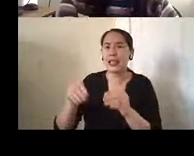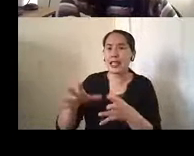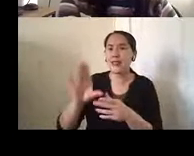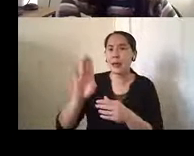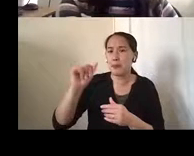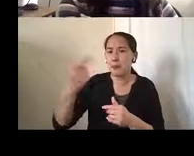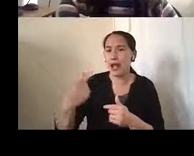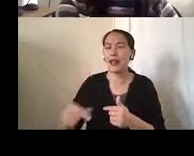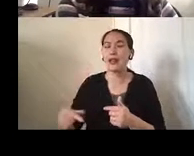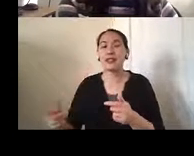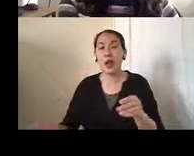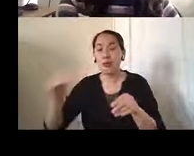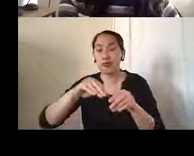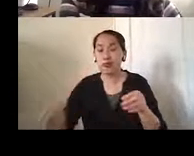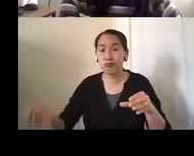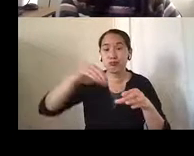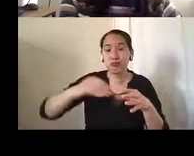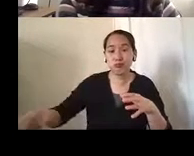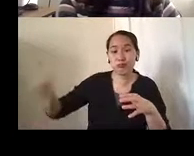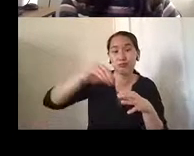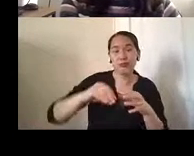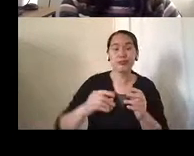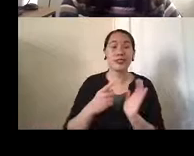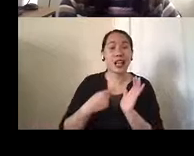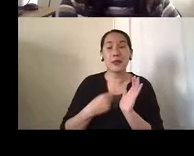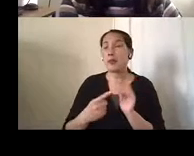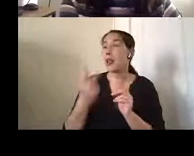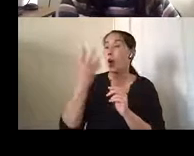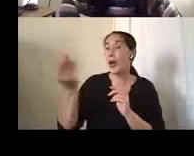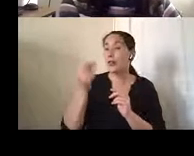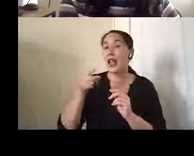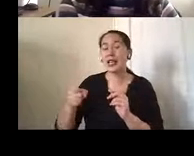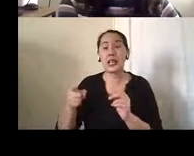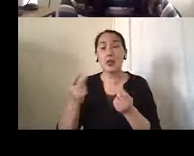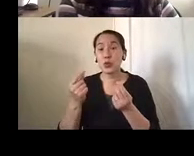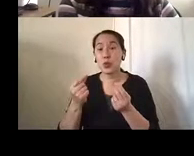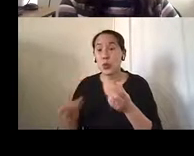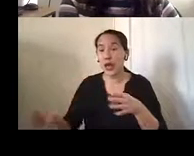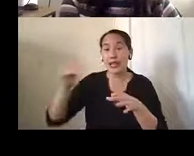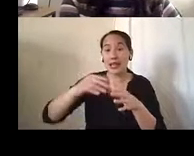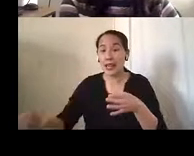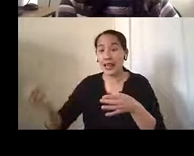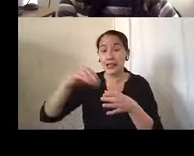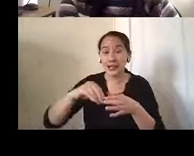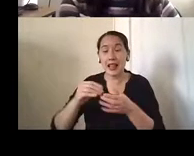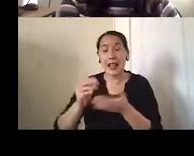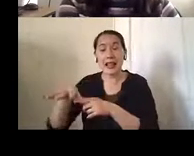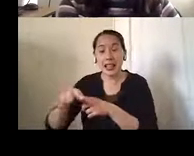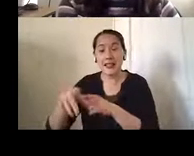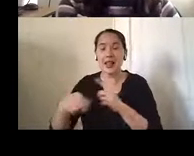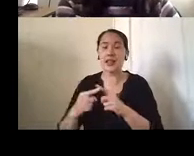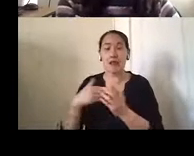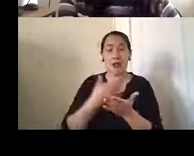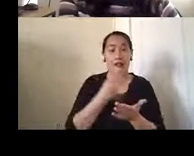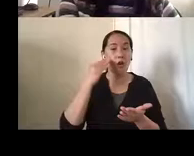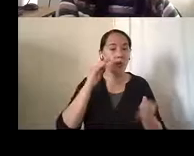to collect his leaves. So when they would walk outside, he would collect them and then arrange them in patterns later. And this served as